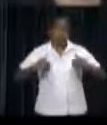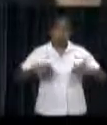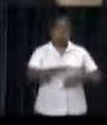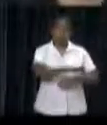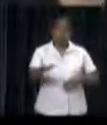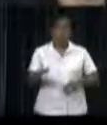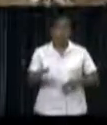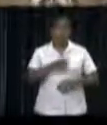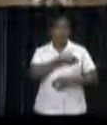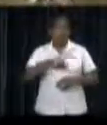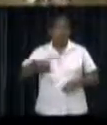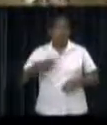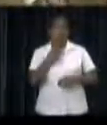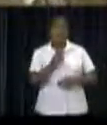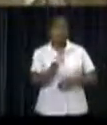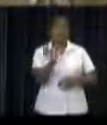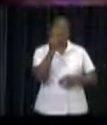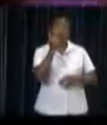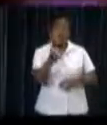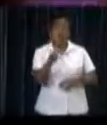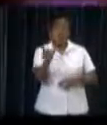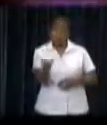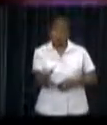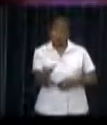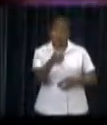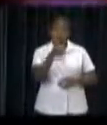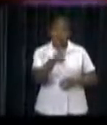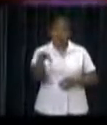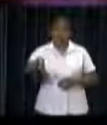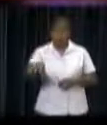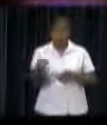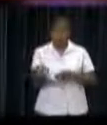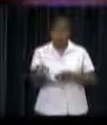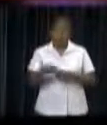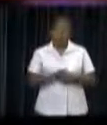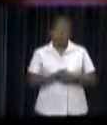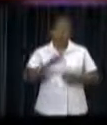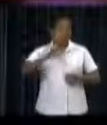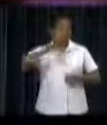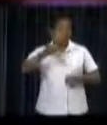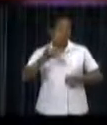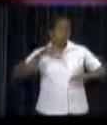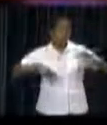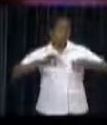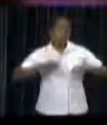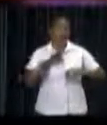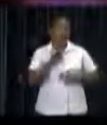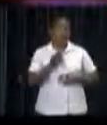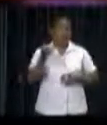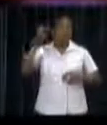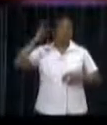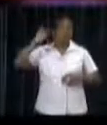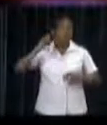opinion that the right man should be in the right place. The new Minister indicated that he soon will